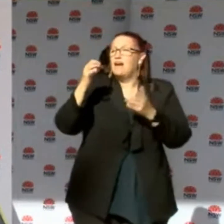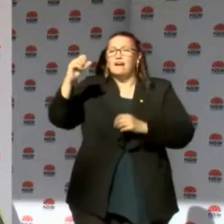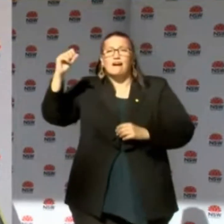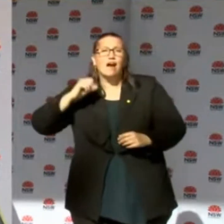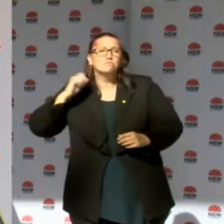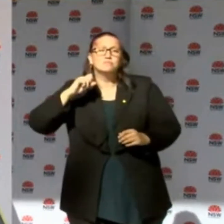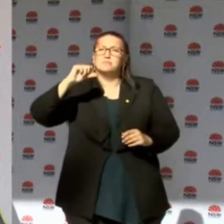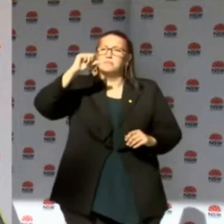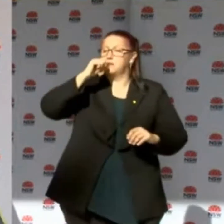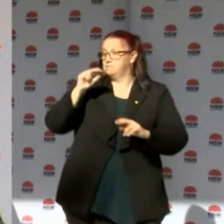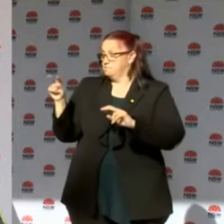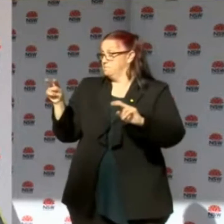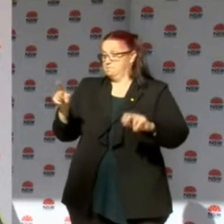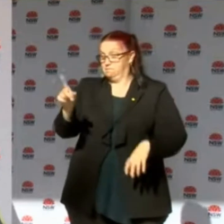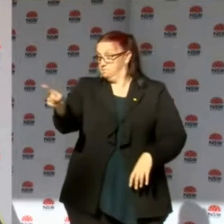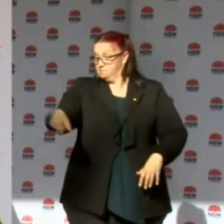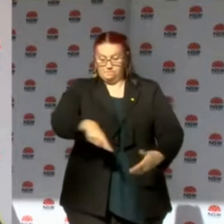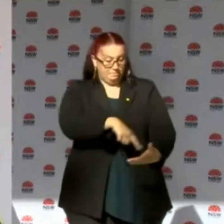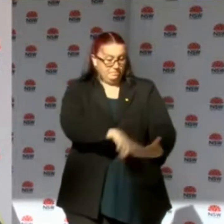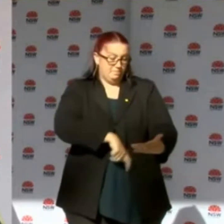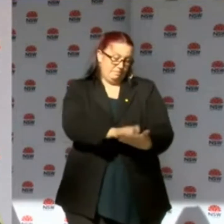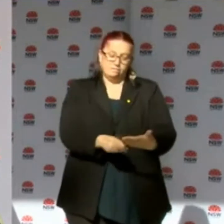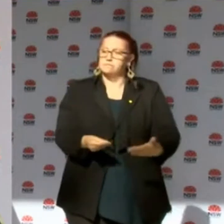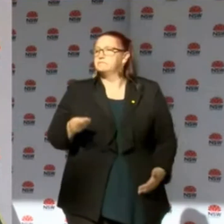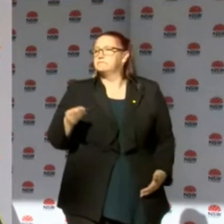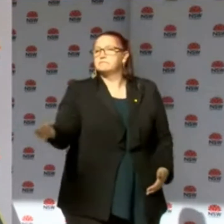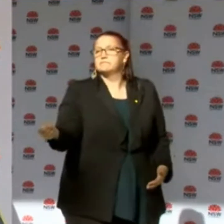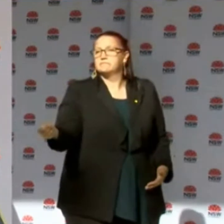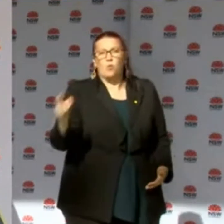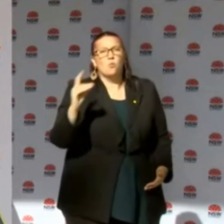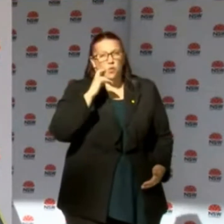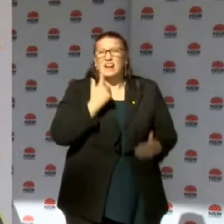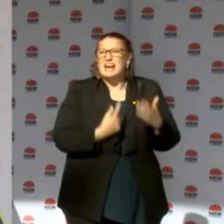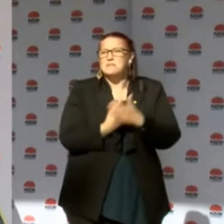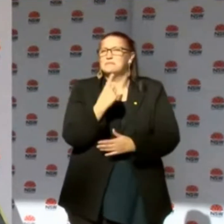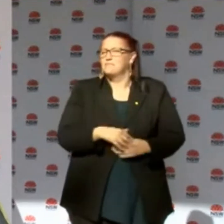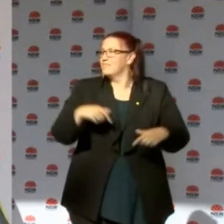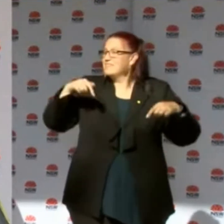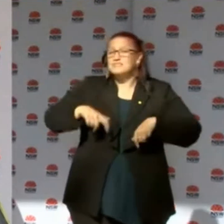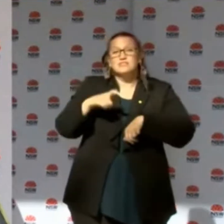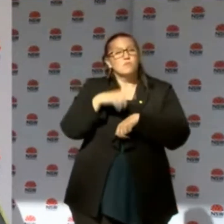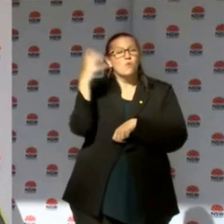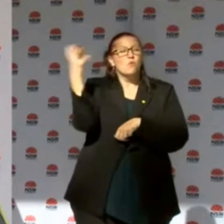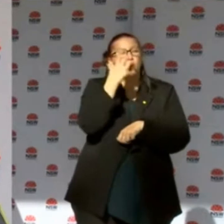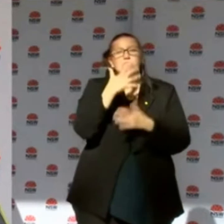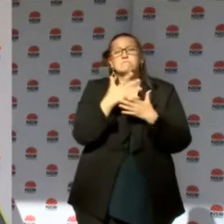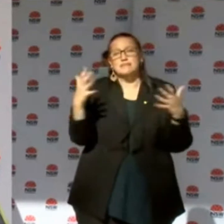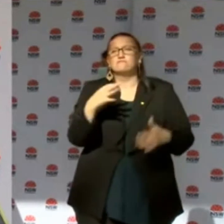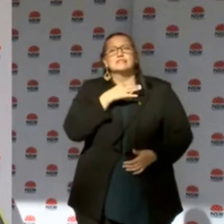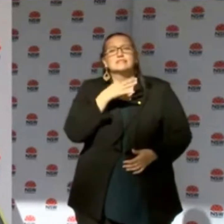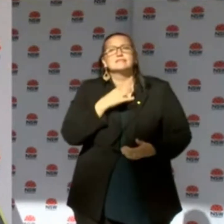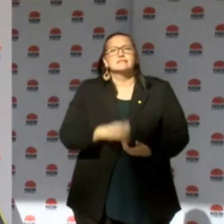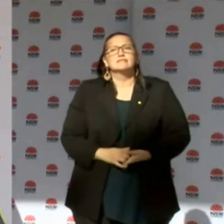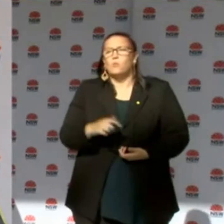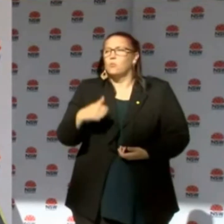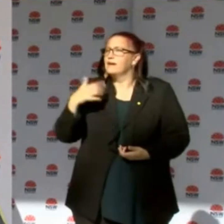comply in what is a very fractious time in terms of the pandemic in this particular cluster. I'm sure people would also